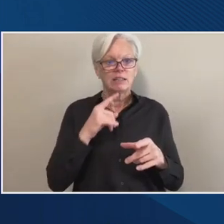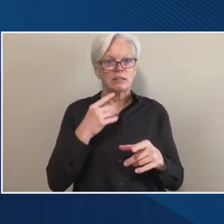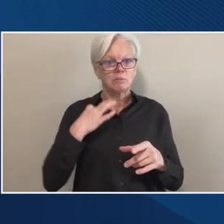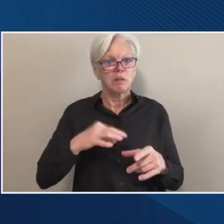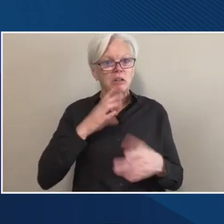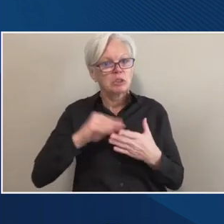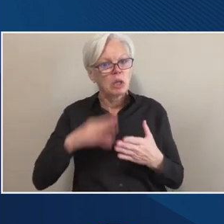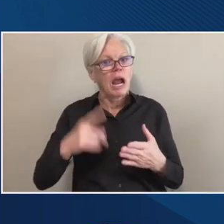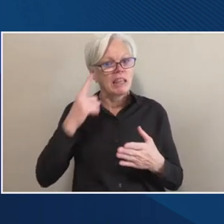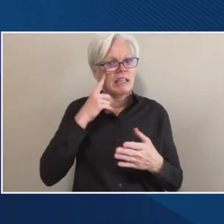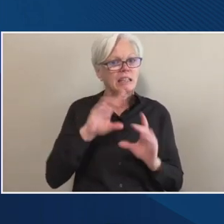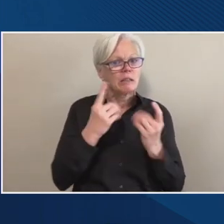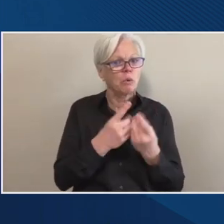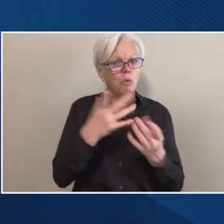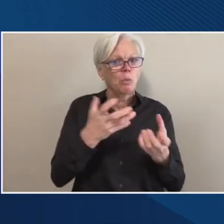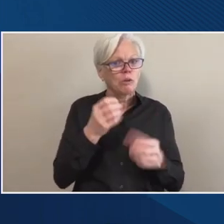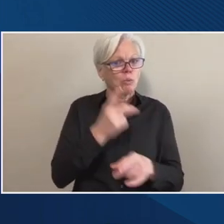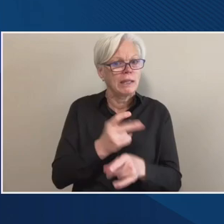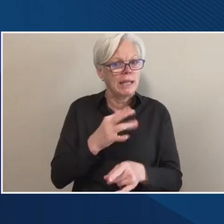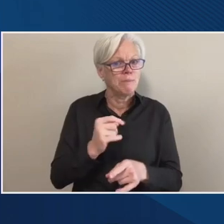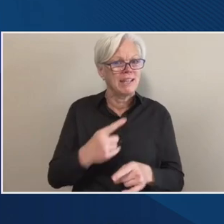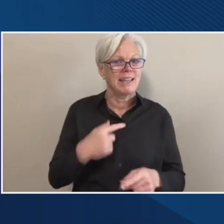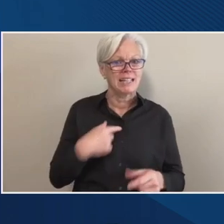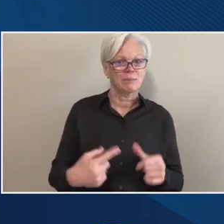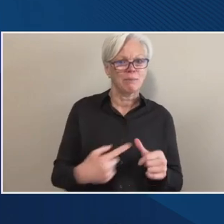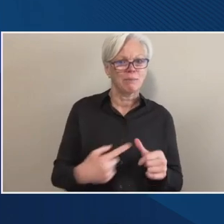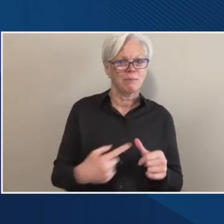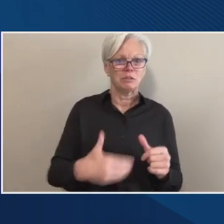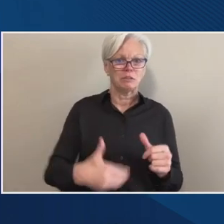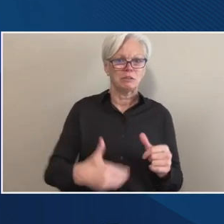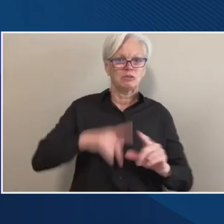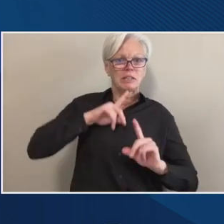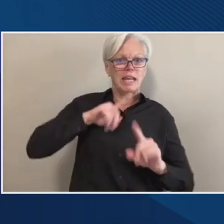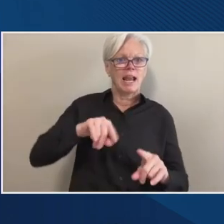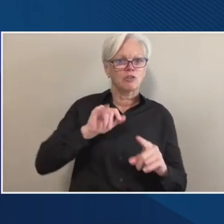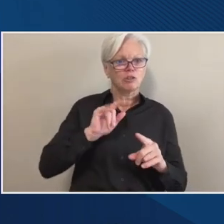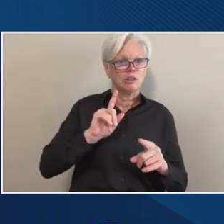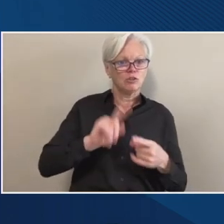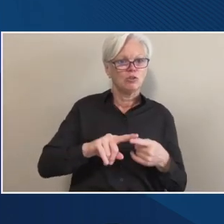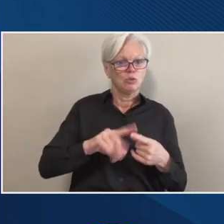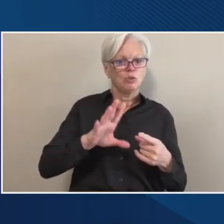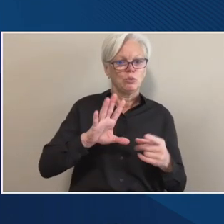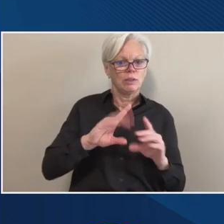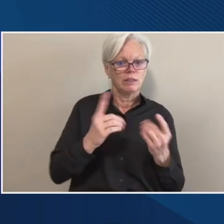my initial reaction to the idea for the department to contemplate. Thank you.